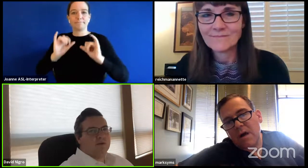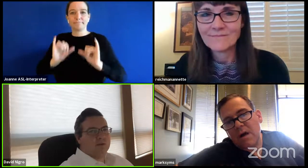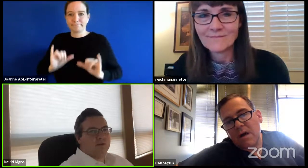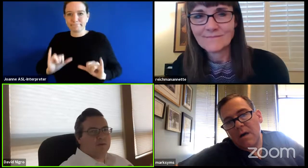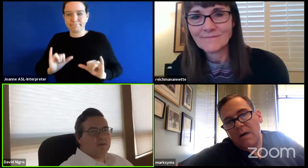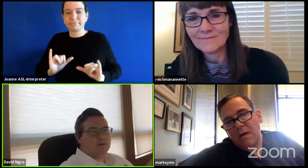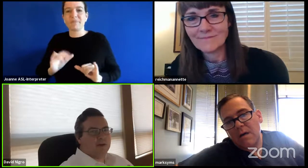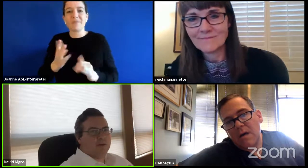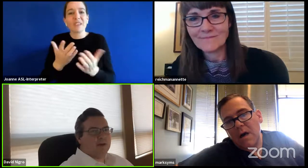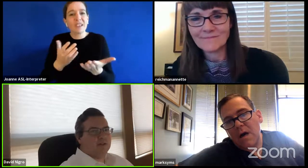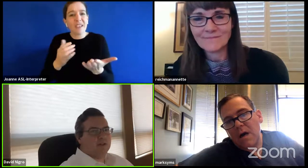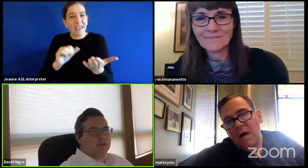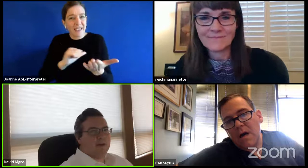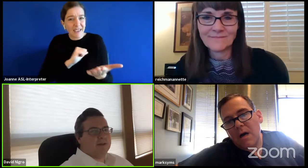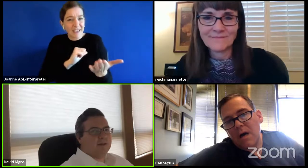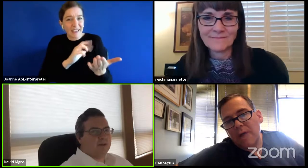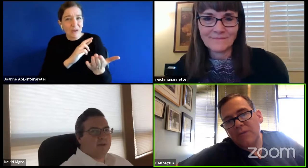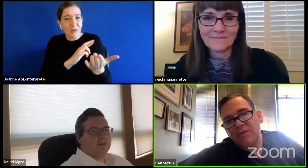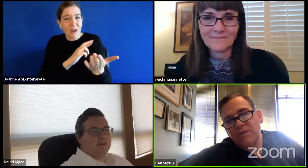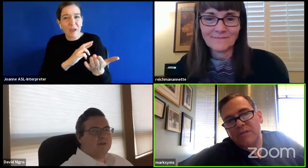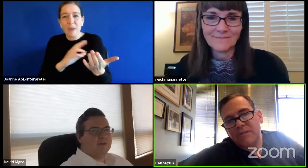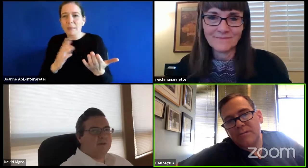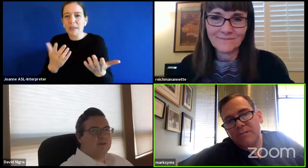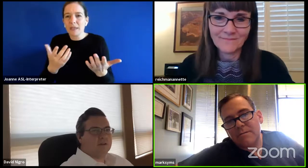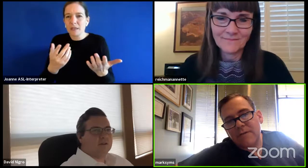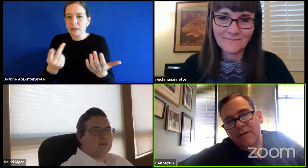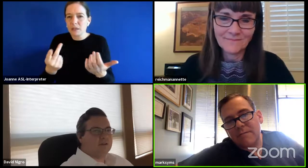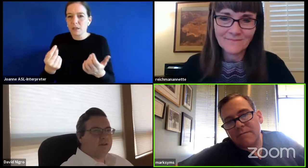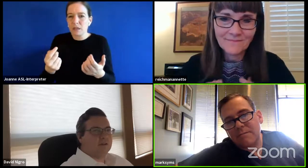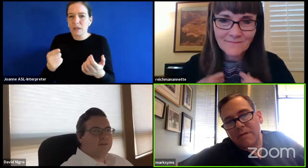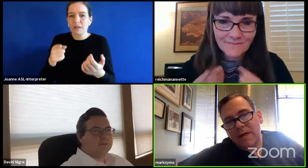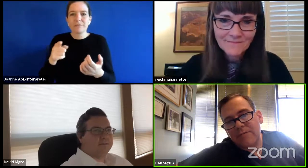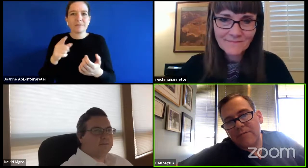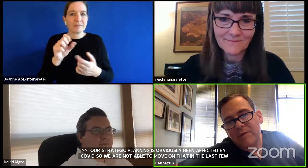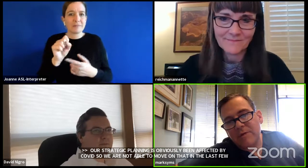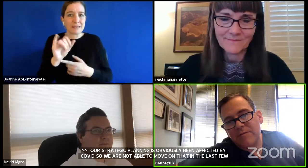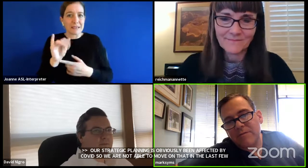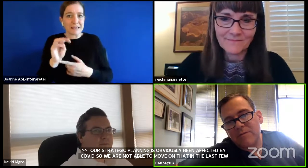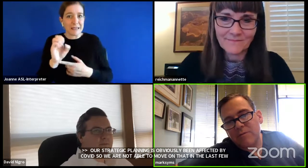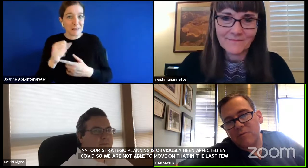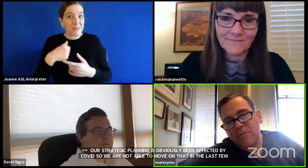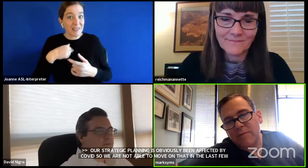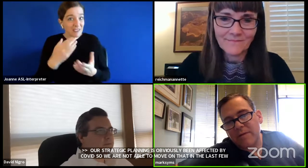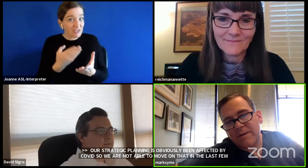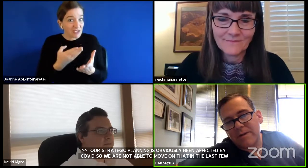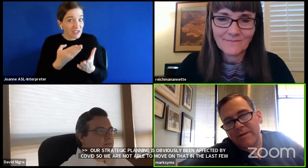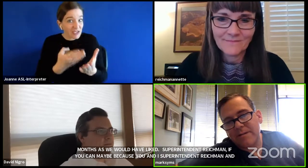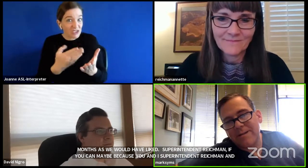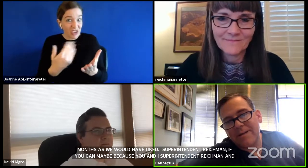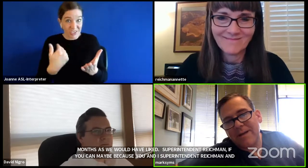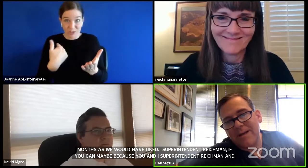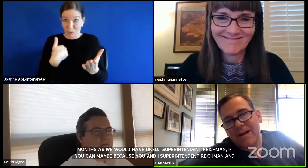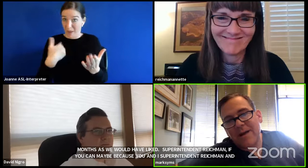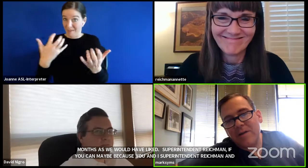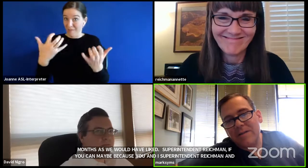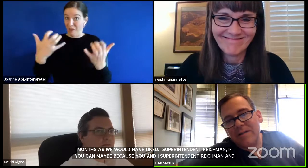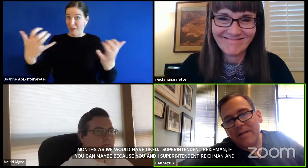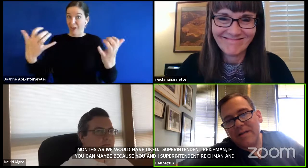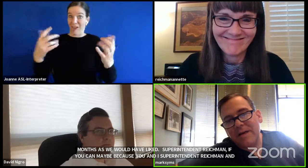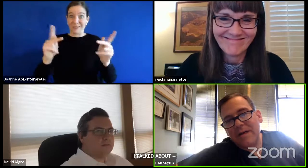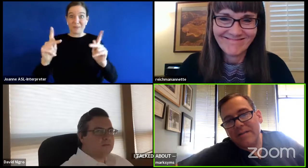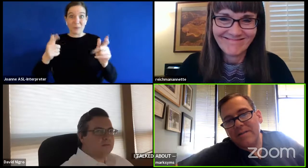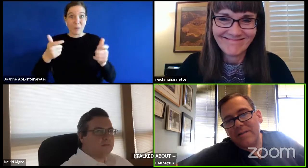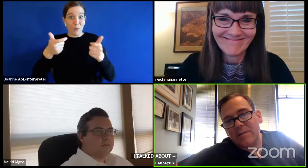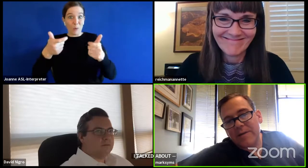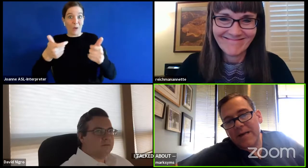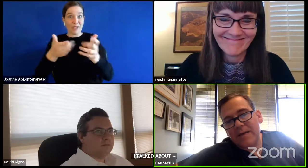well you and i superintendent reichmann and have talked about this i would suggest you've got a captive audience with the zoom i mean i know it's